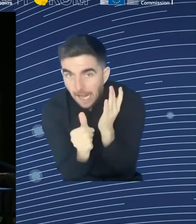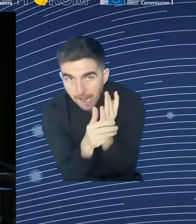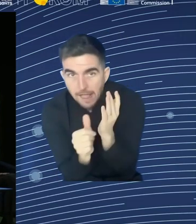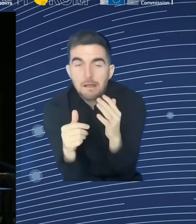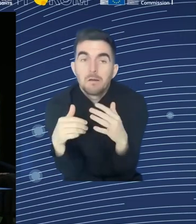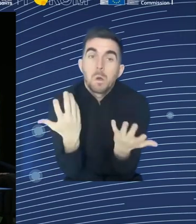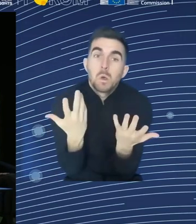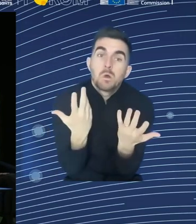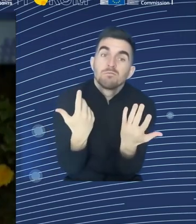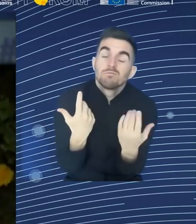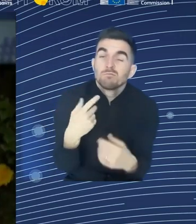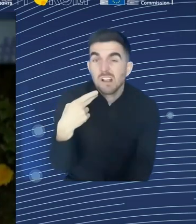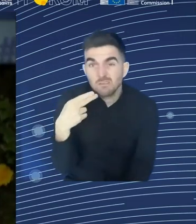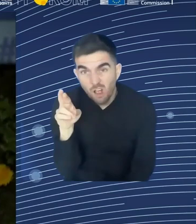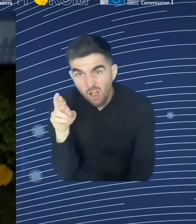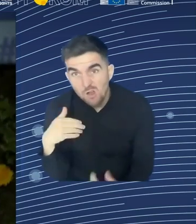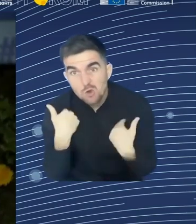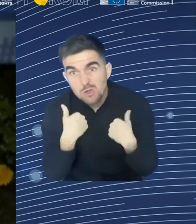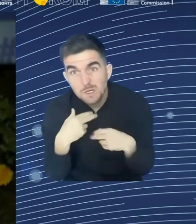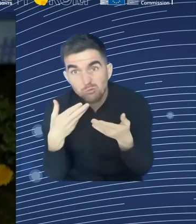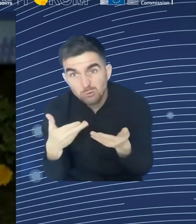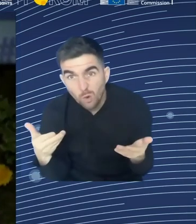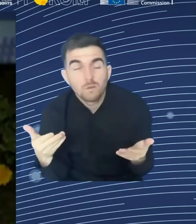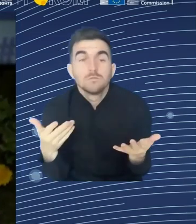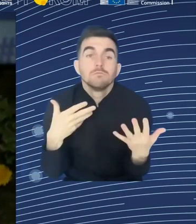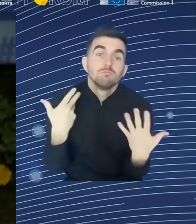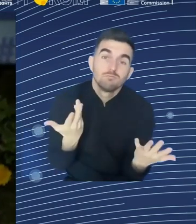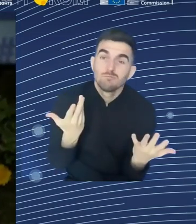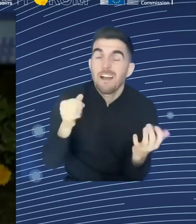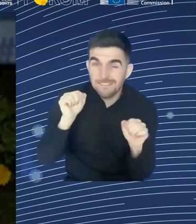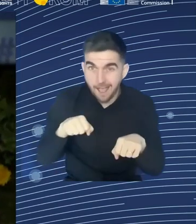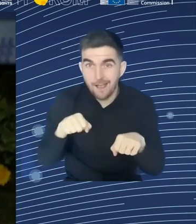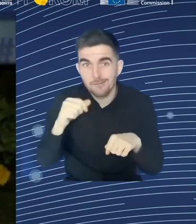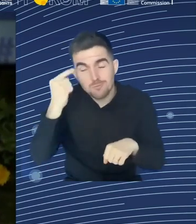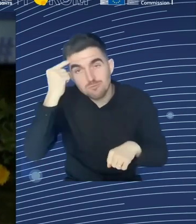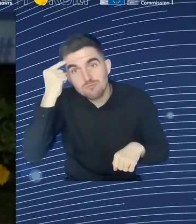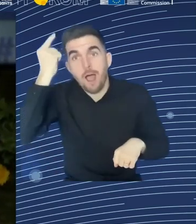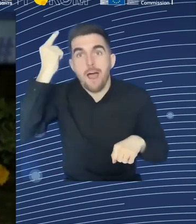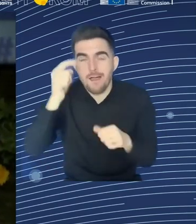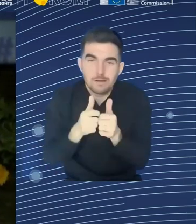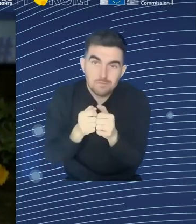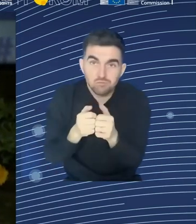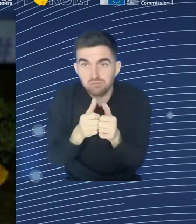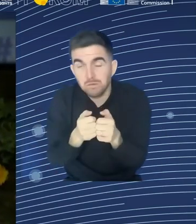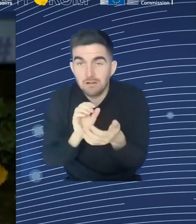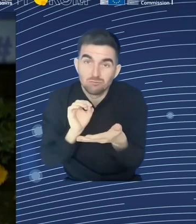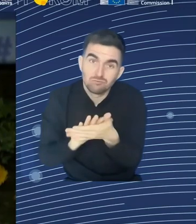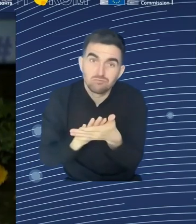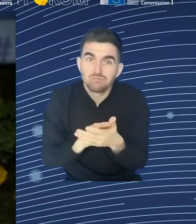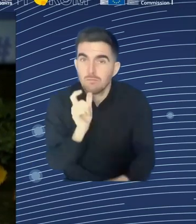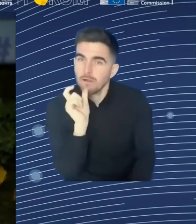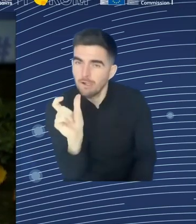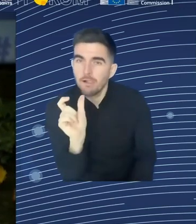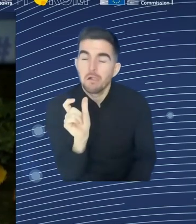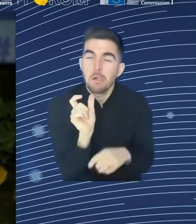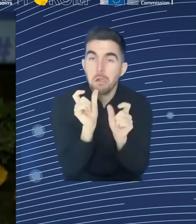back to the result of that particular poll in a few minutes. But before we do so, we're going to